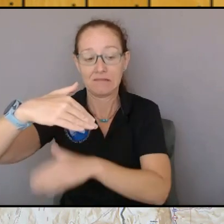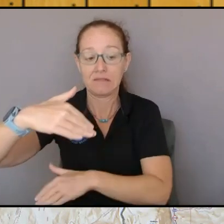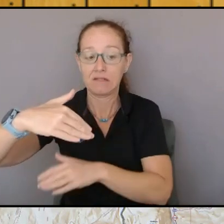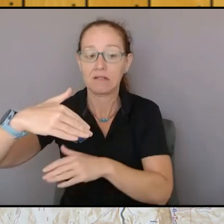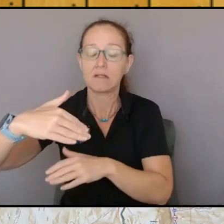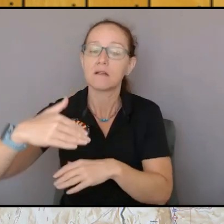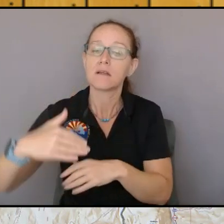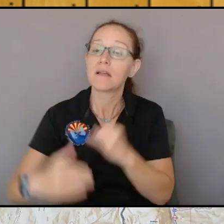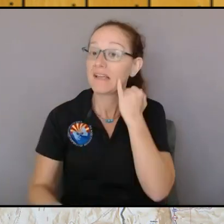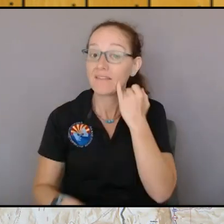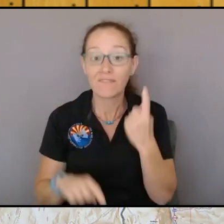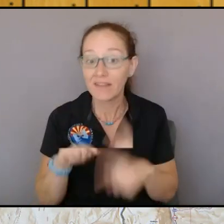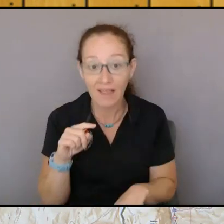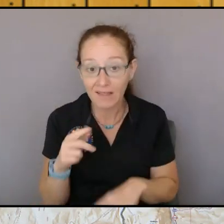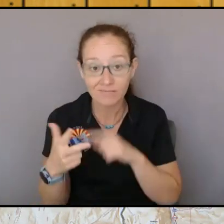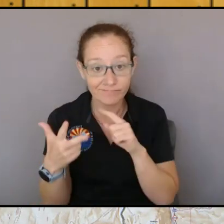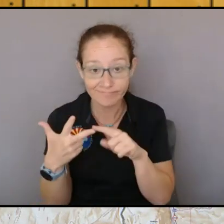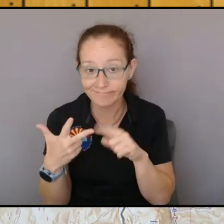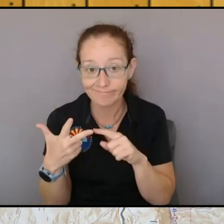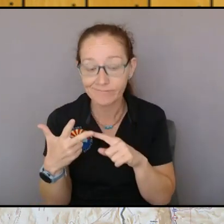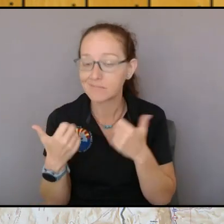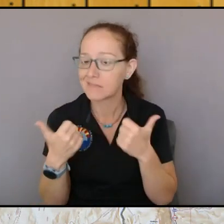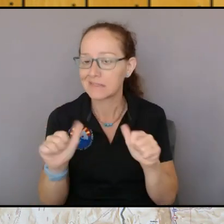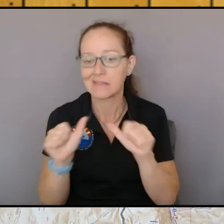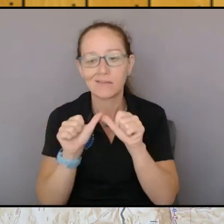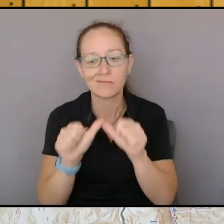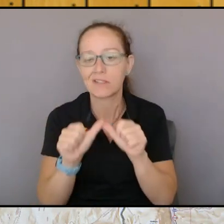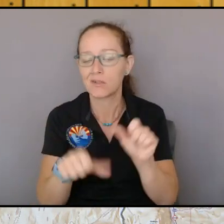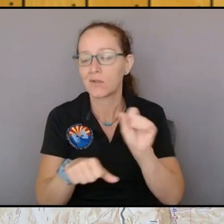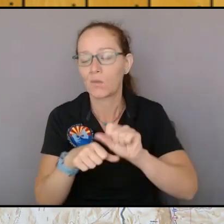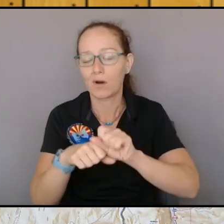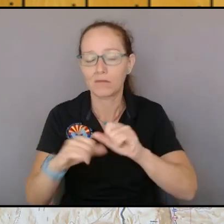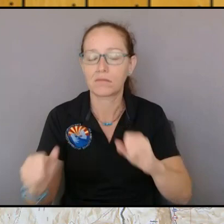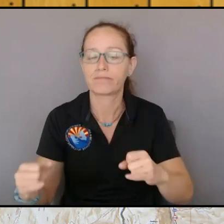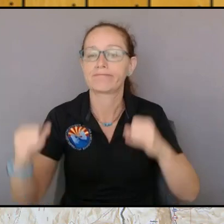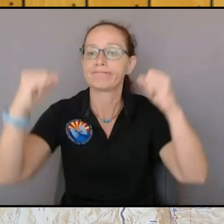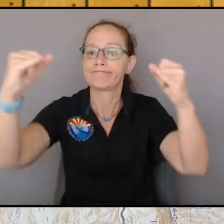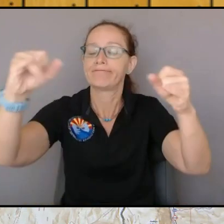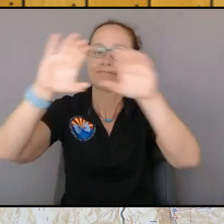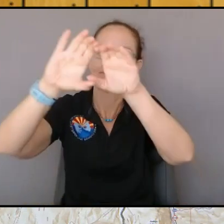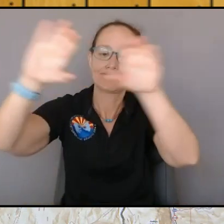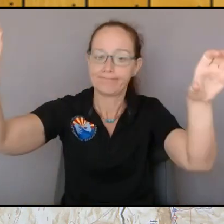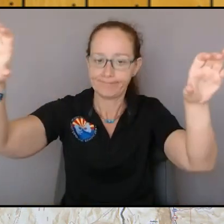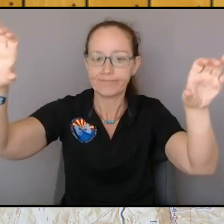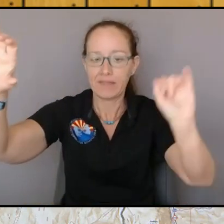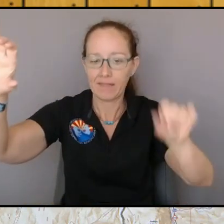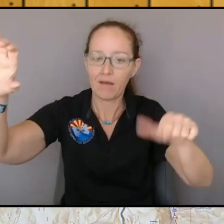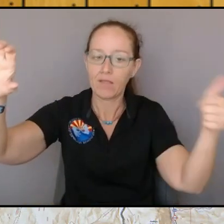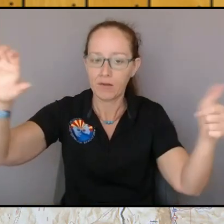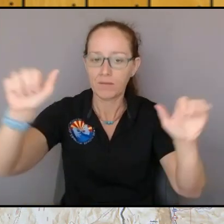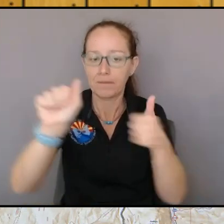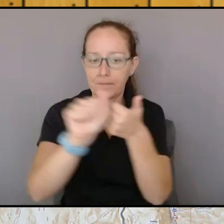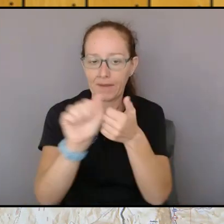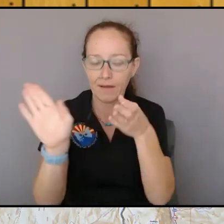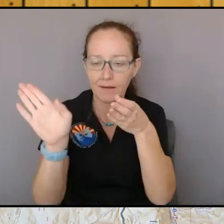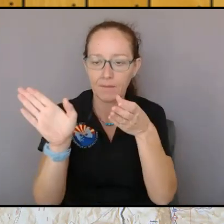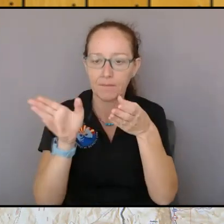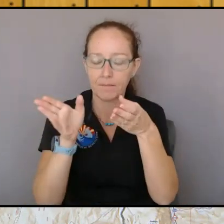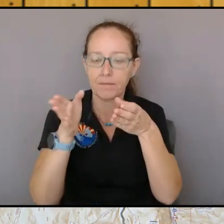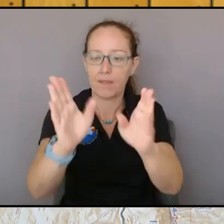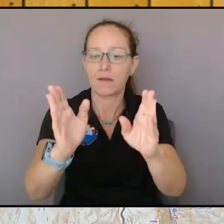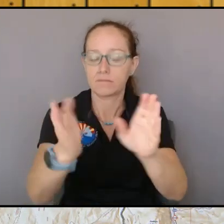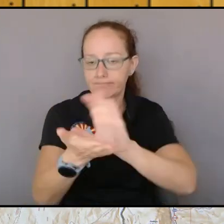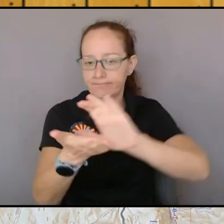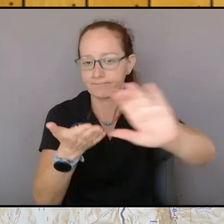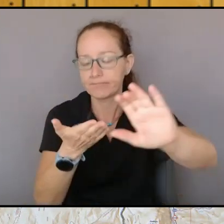then that's why we're still put continuing on that contingency line that we talked about first on the northern side of the fire and continuing to improve along the 518